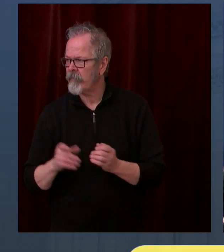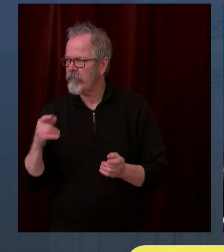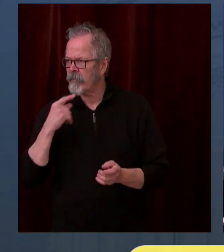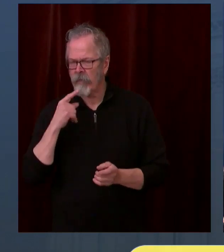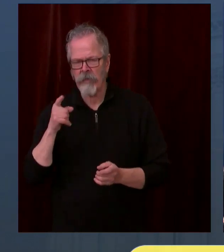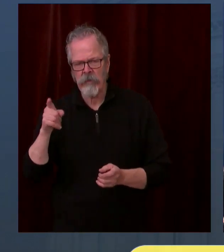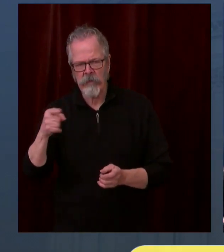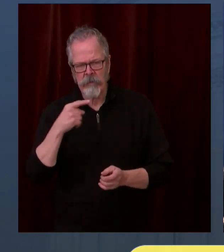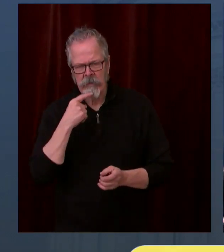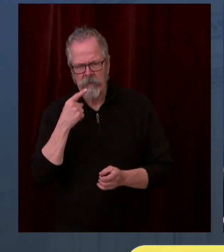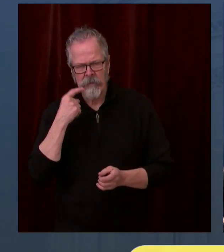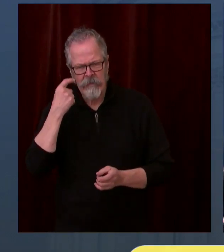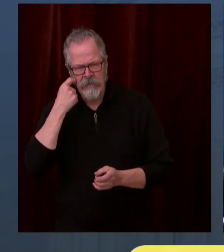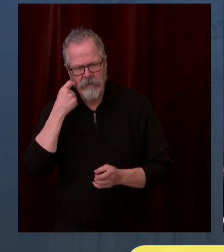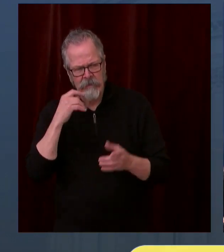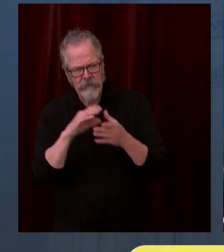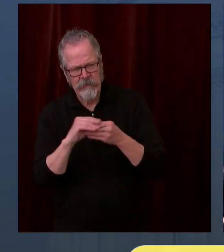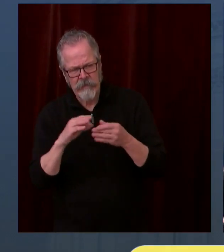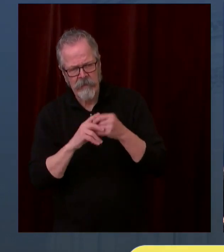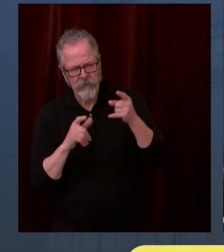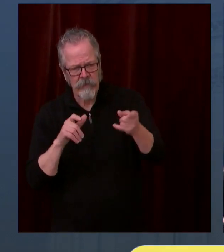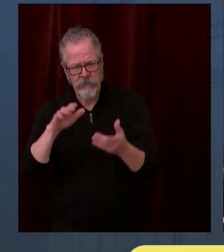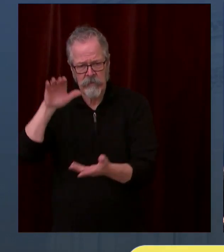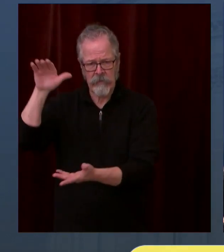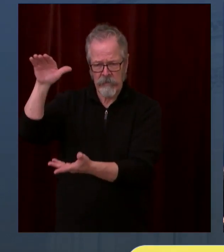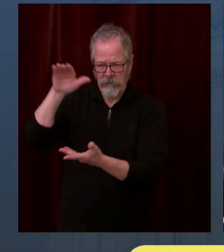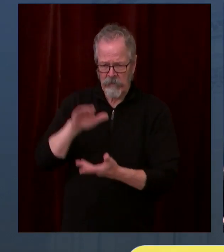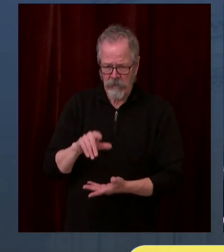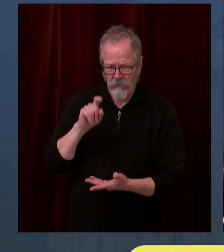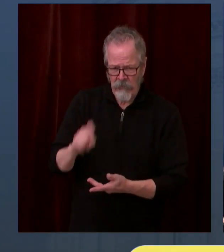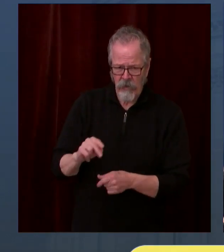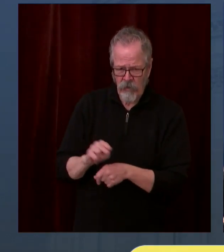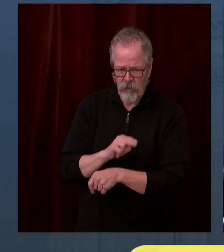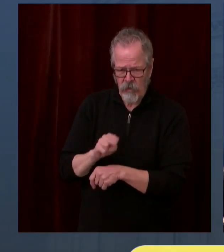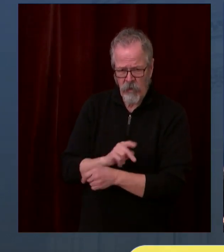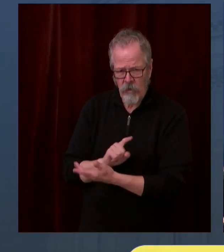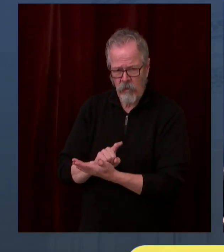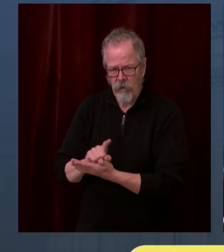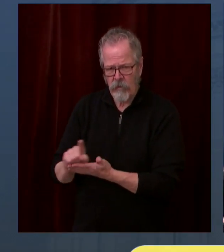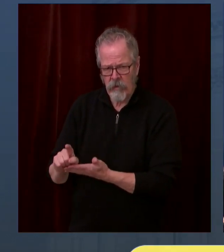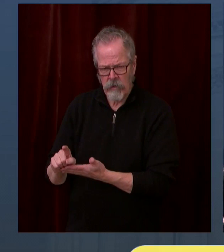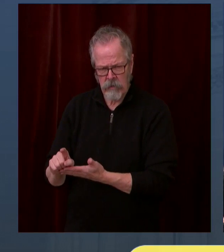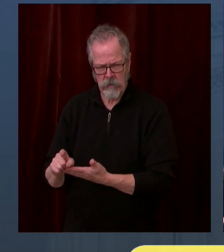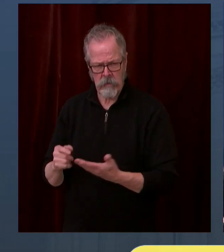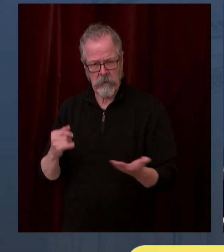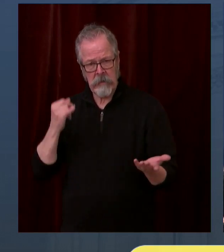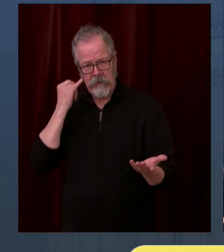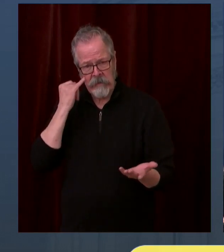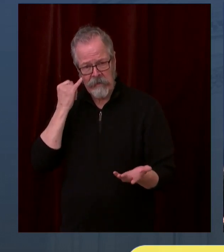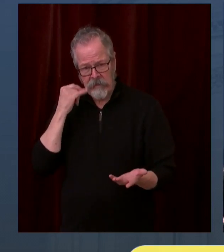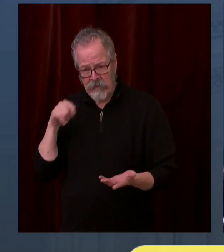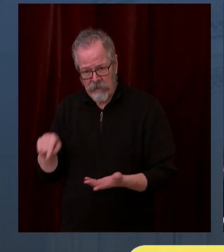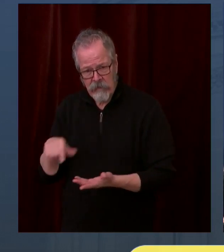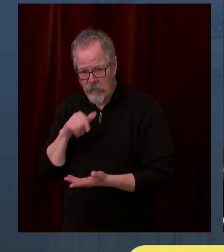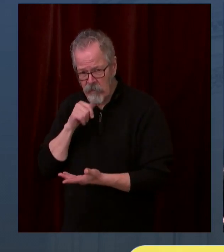legal requirements that you set? And governor, it looks like you will not be eligible. Will you be taking your vaccine?